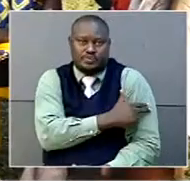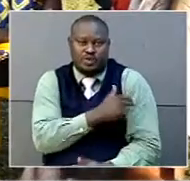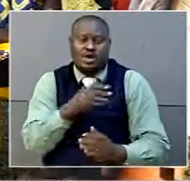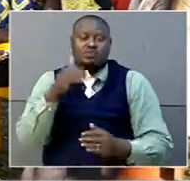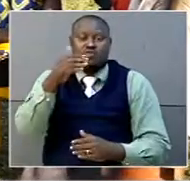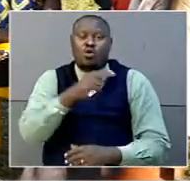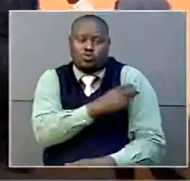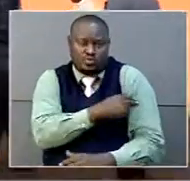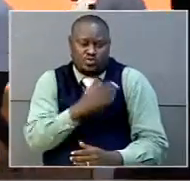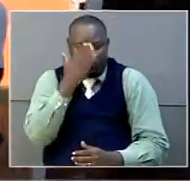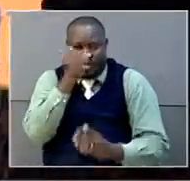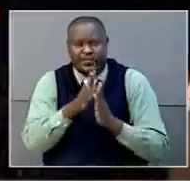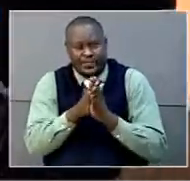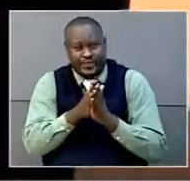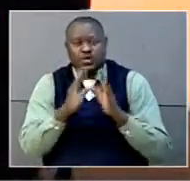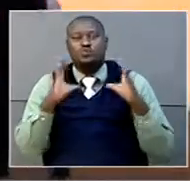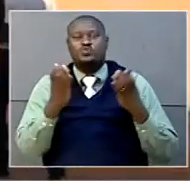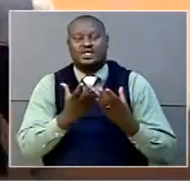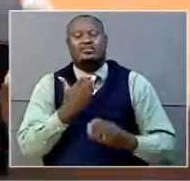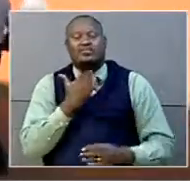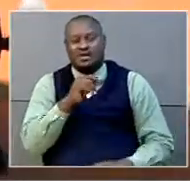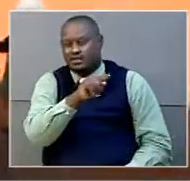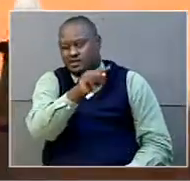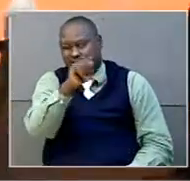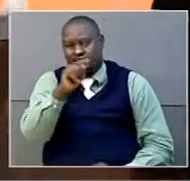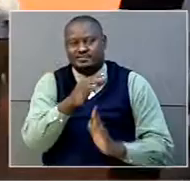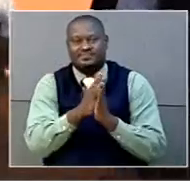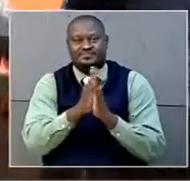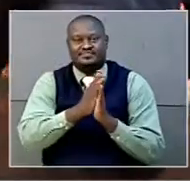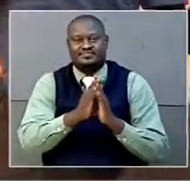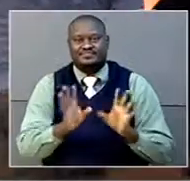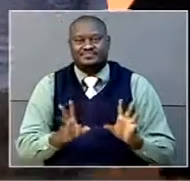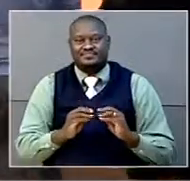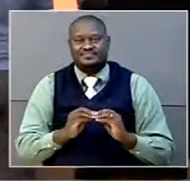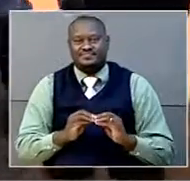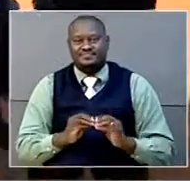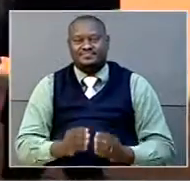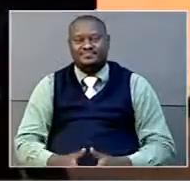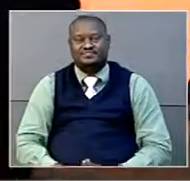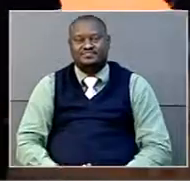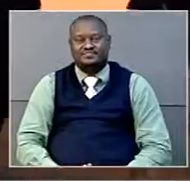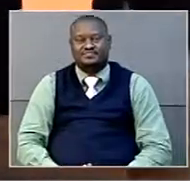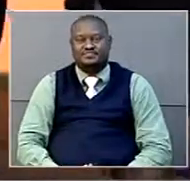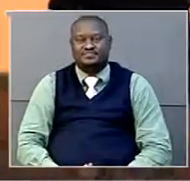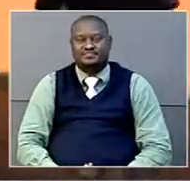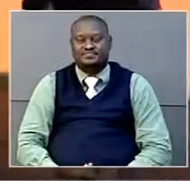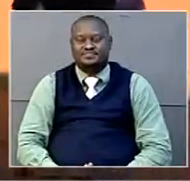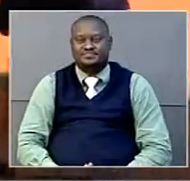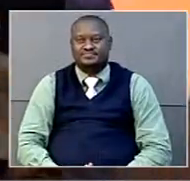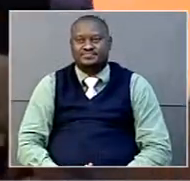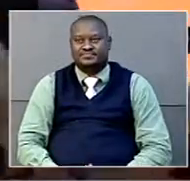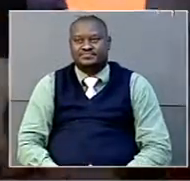in fulfillment of the aspiration of the community. Onyango Jackson, reporting for UBC-TV, in Omoro.